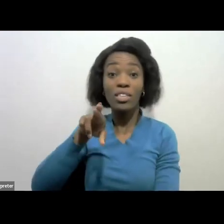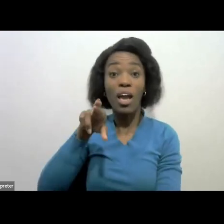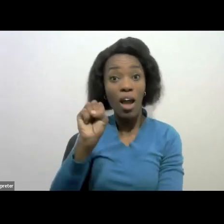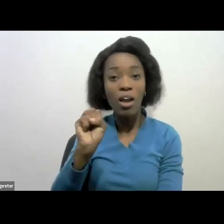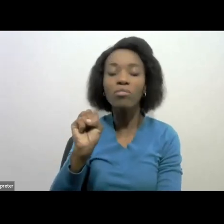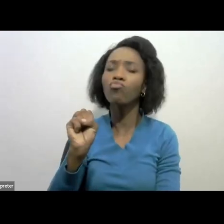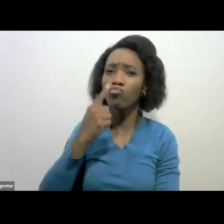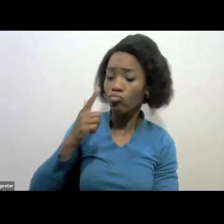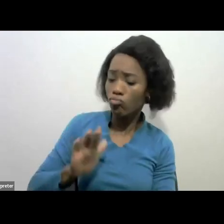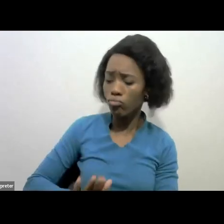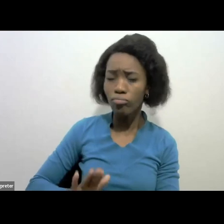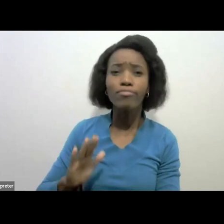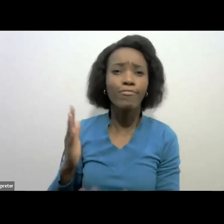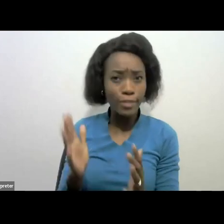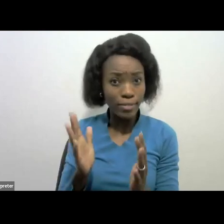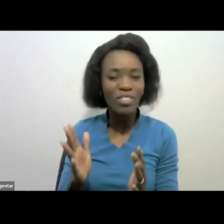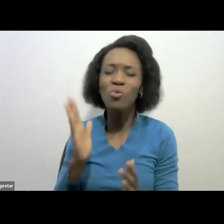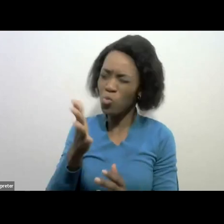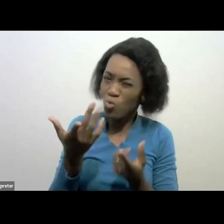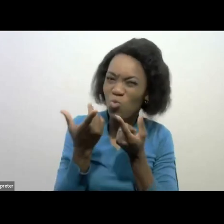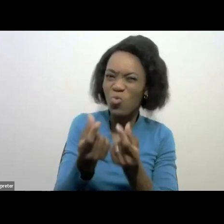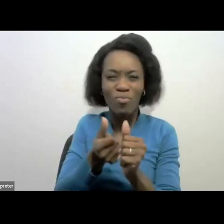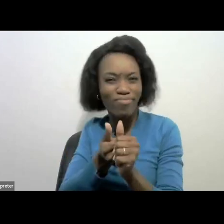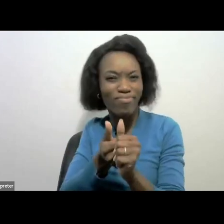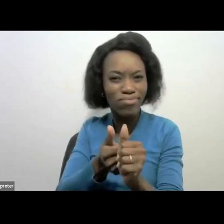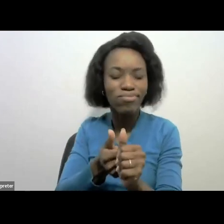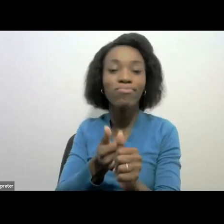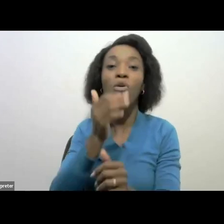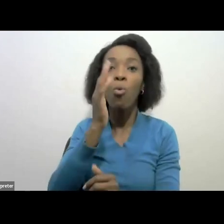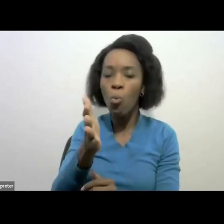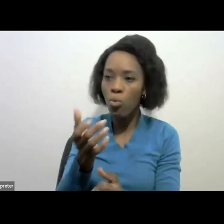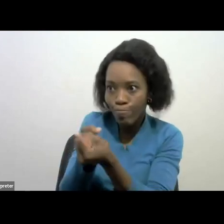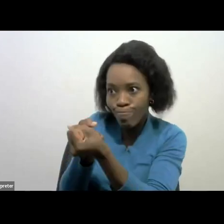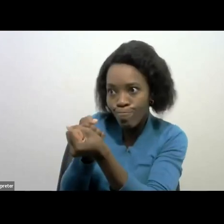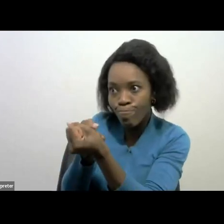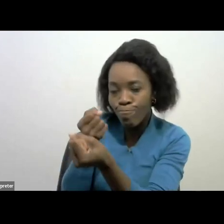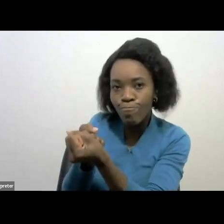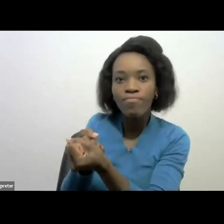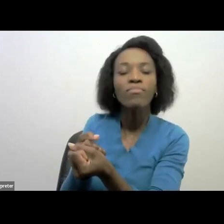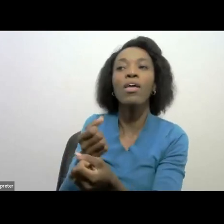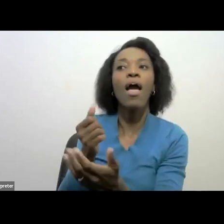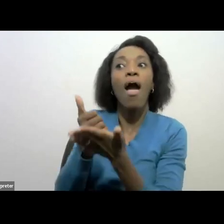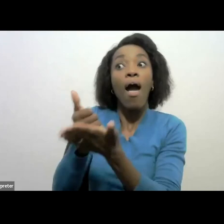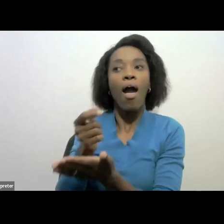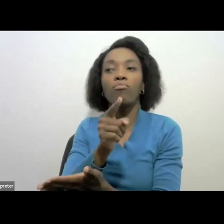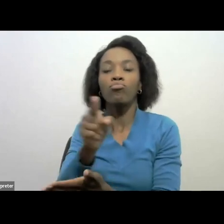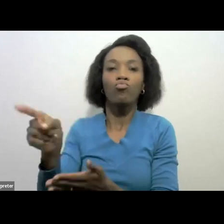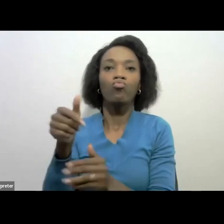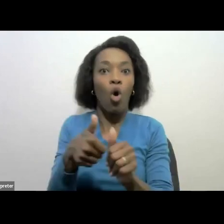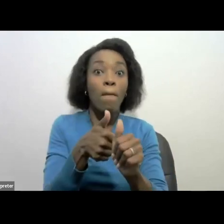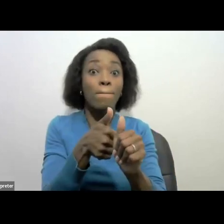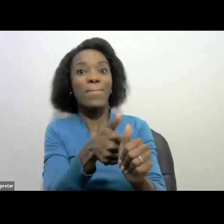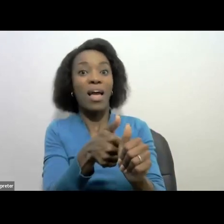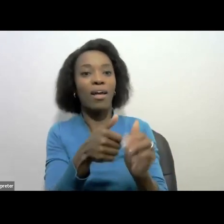equip you so that we find it easy to comply and hard not to comply. So